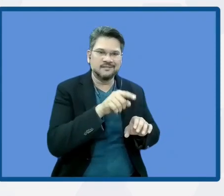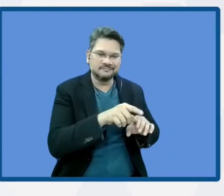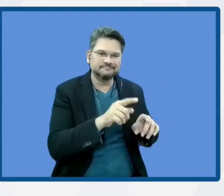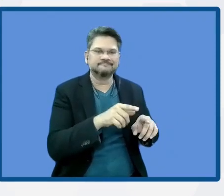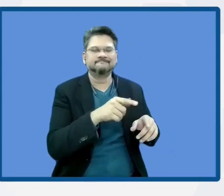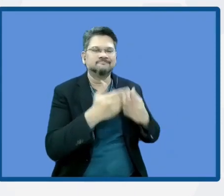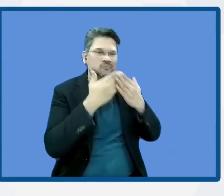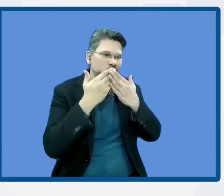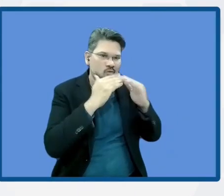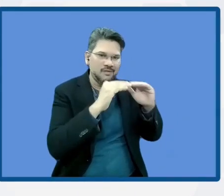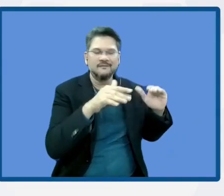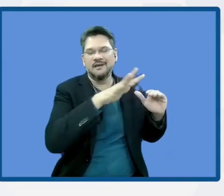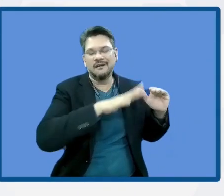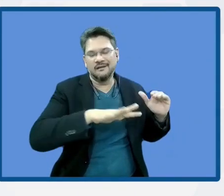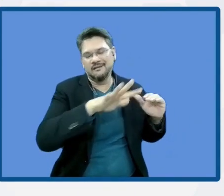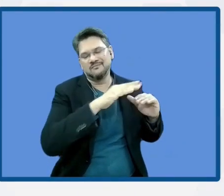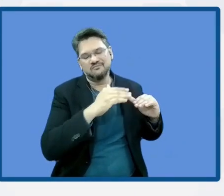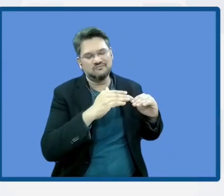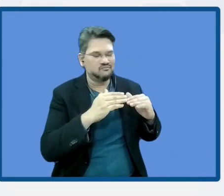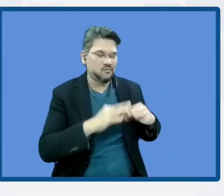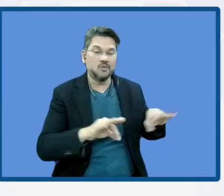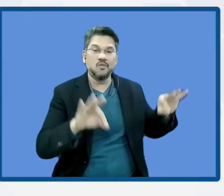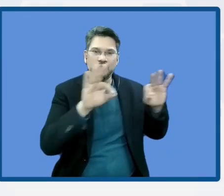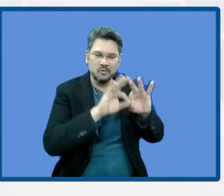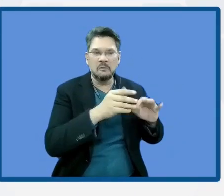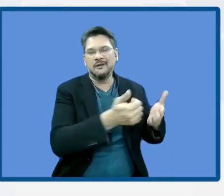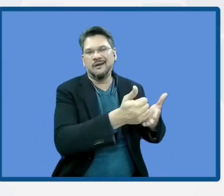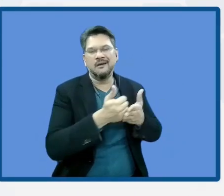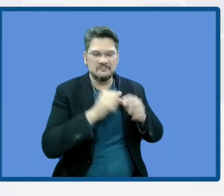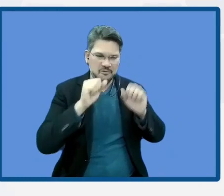and for making resiliency more robust.